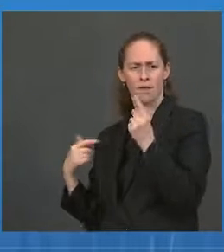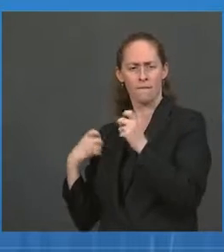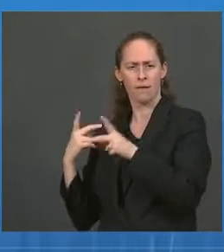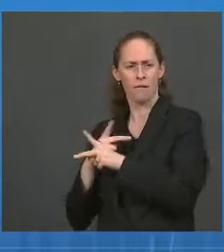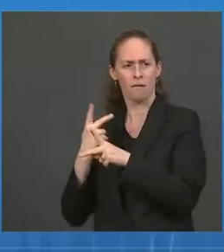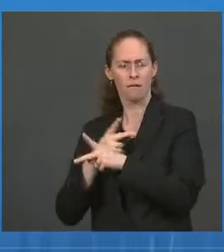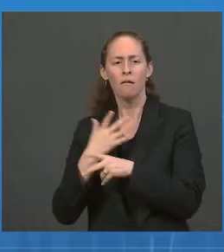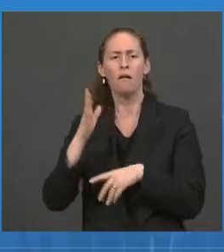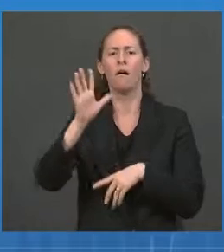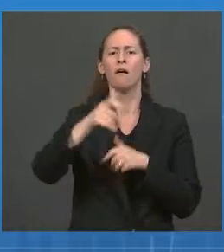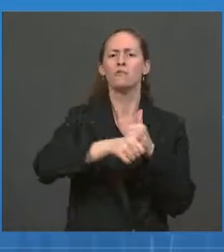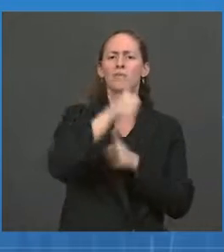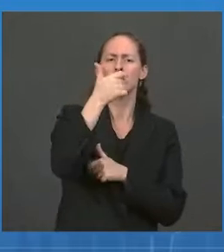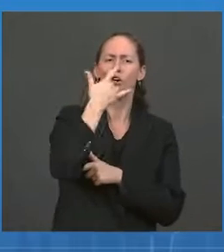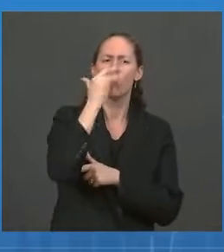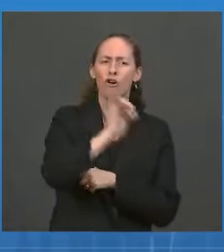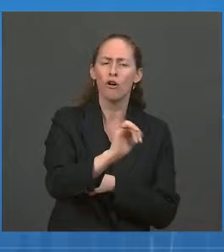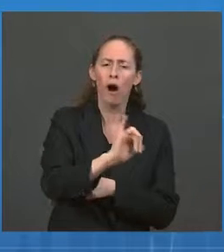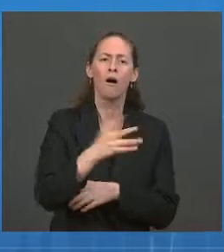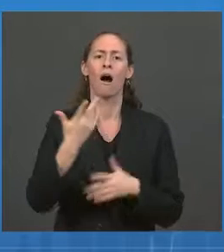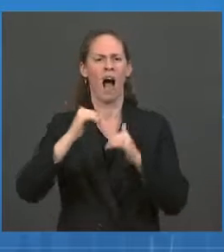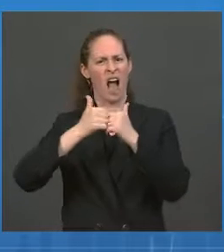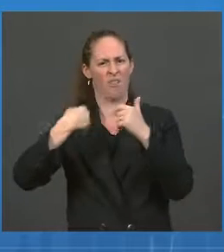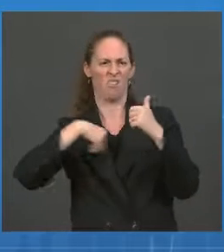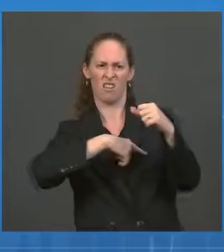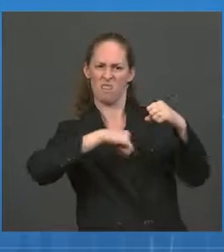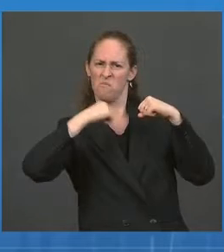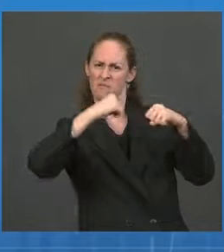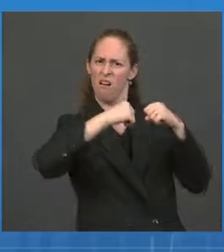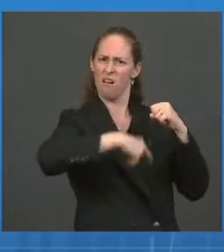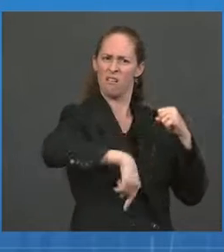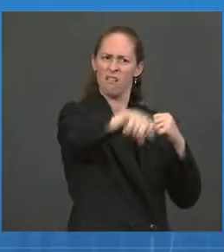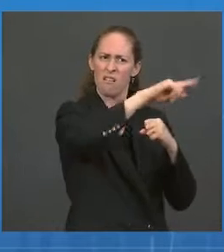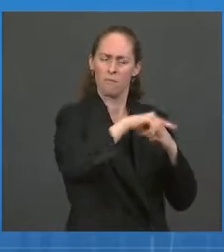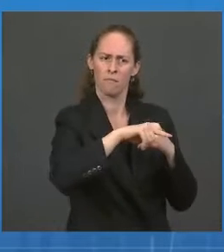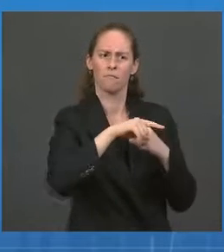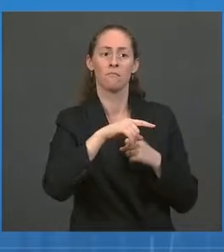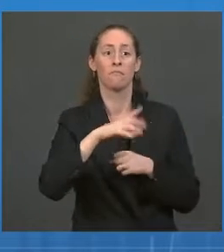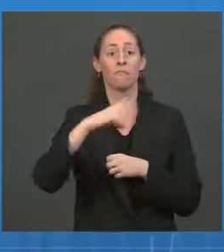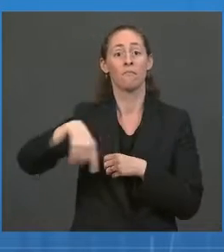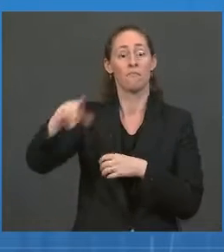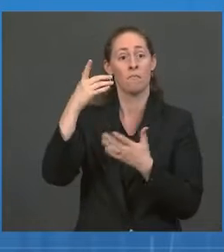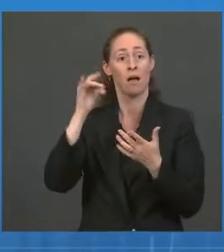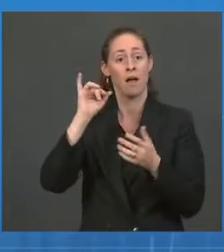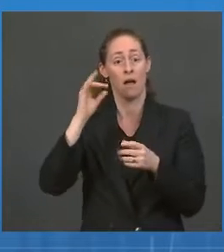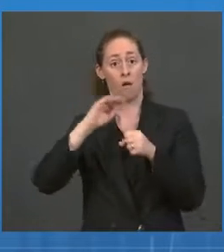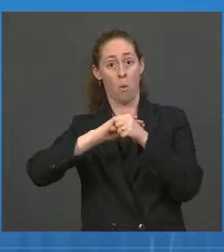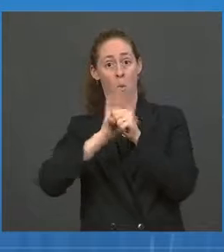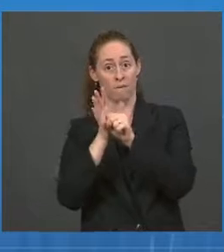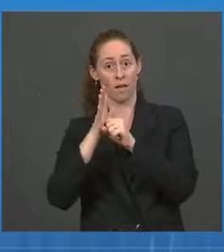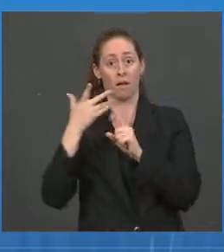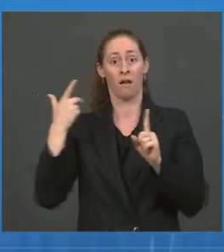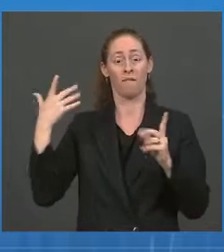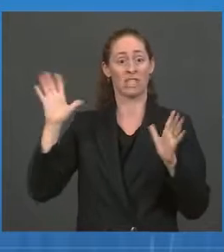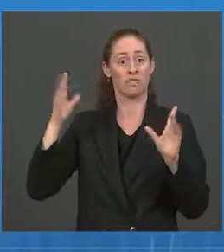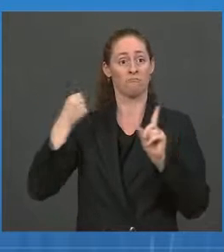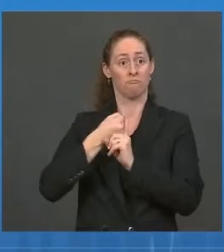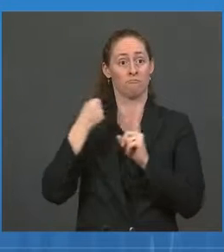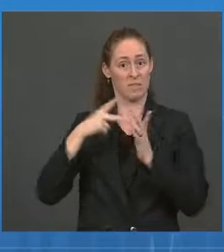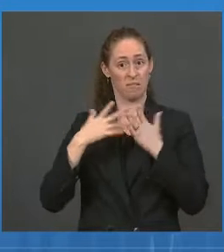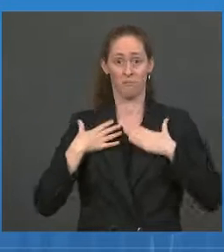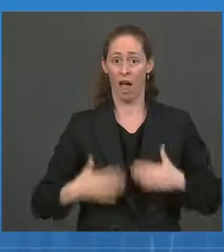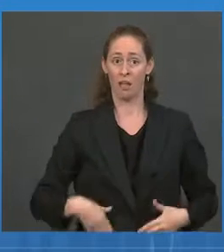protective factors? And does SARS trigger changes in the body that increase the risk of other